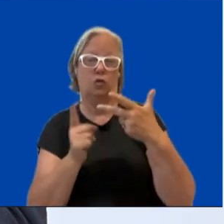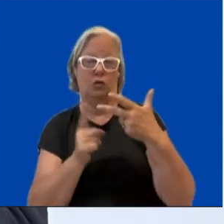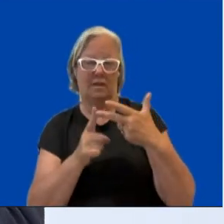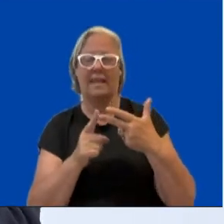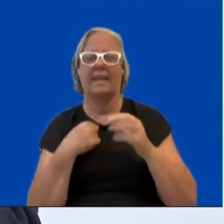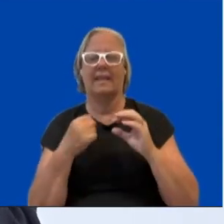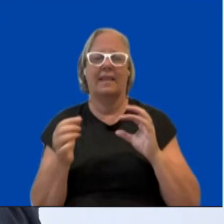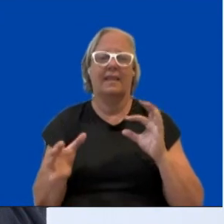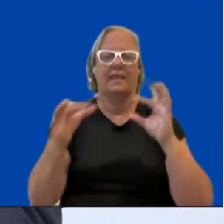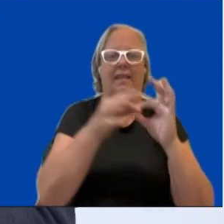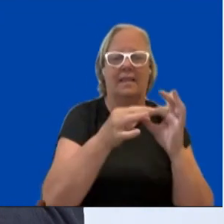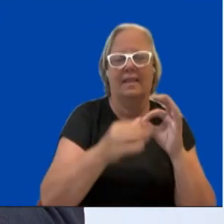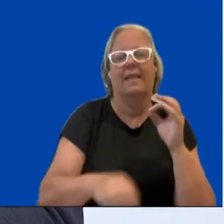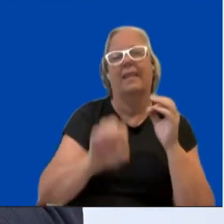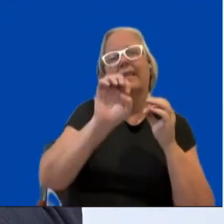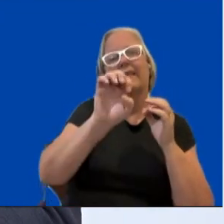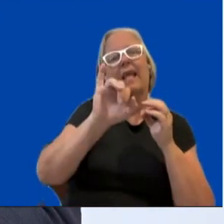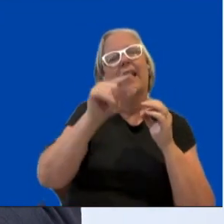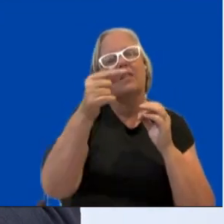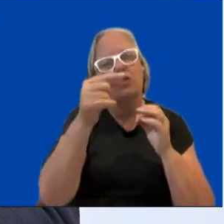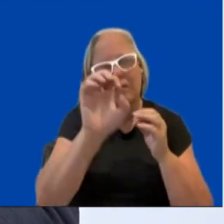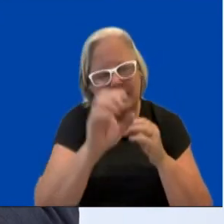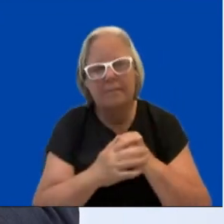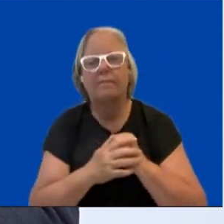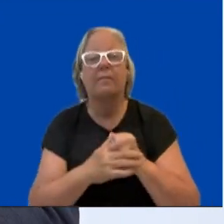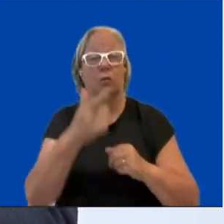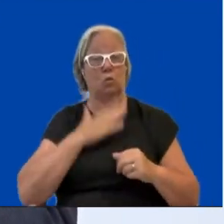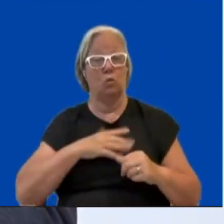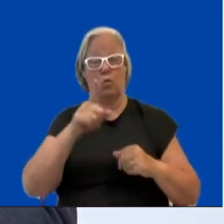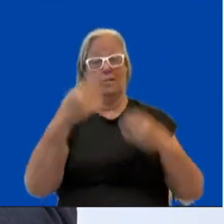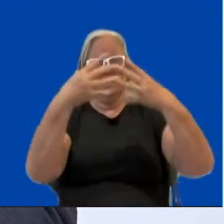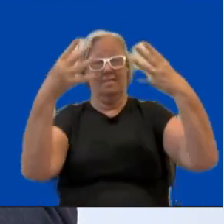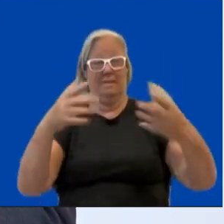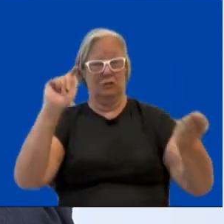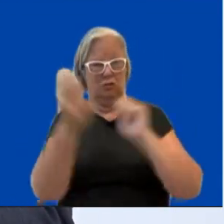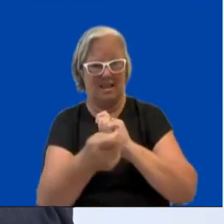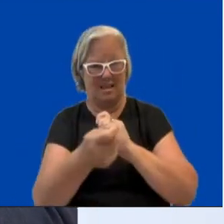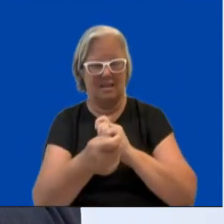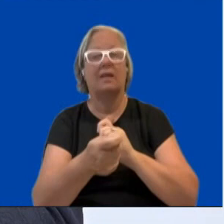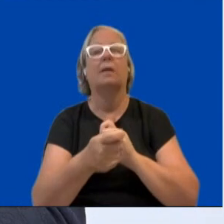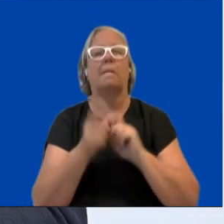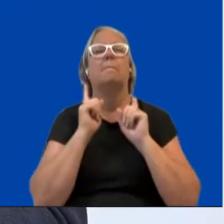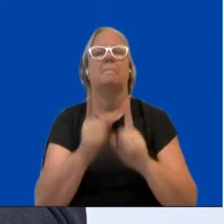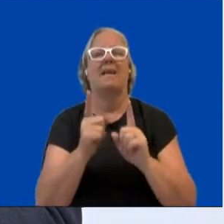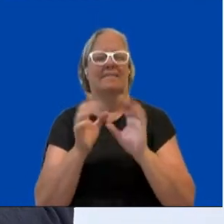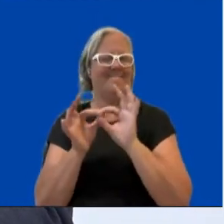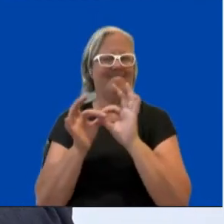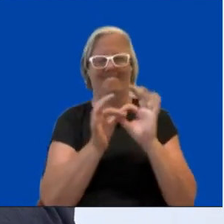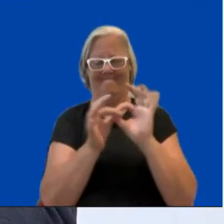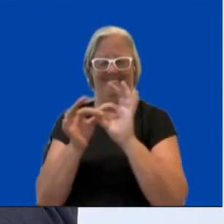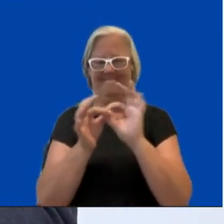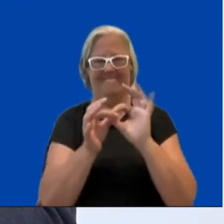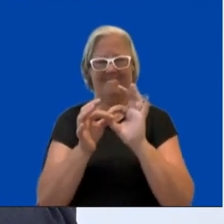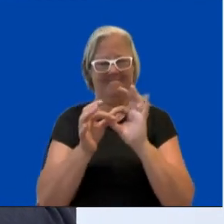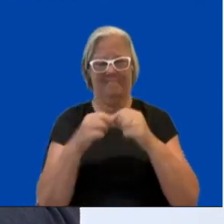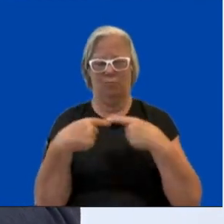looking to create and achieve systemic change, then we need the system to work in unison. And to make that happen, we need broader